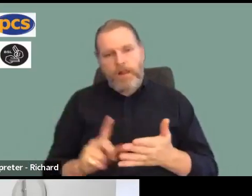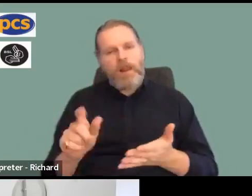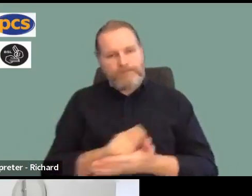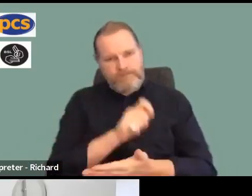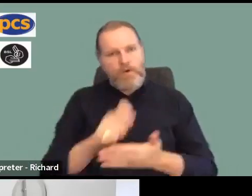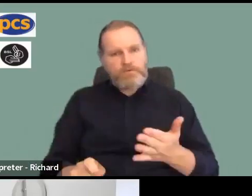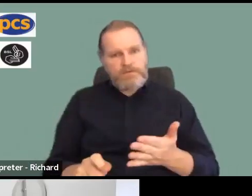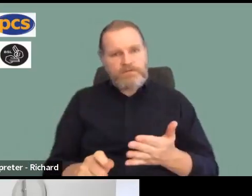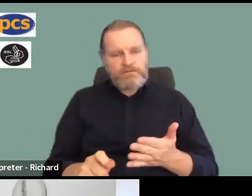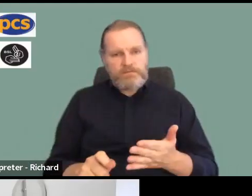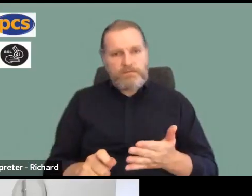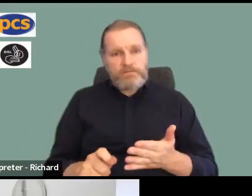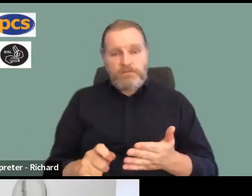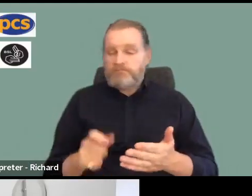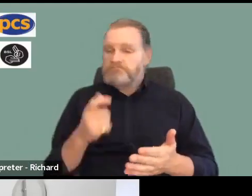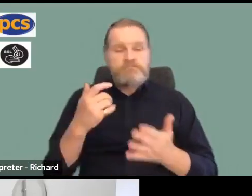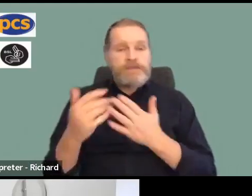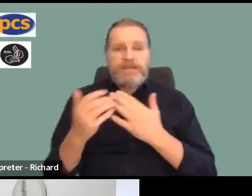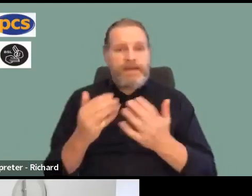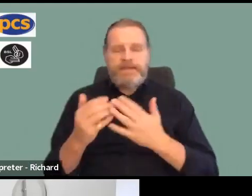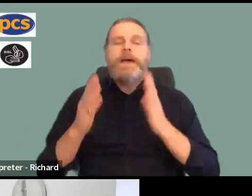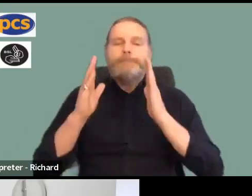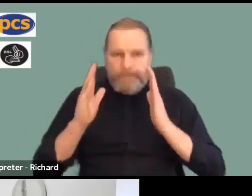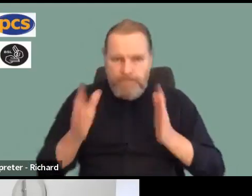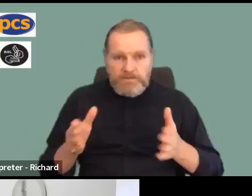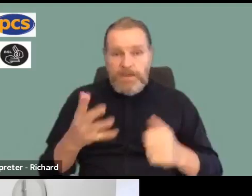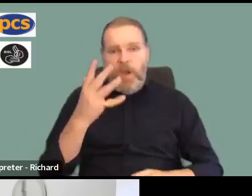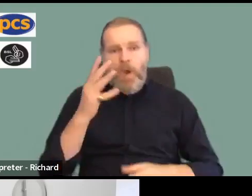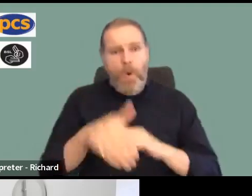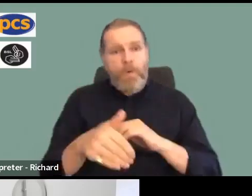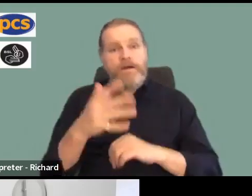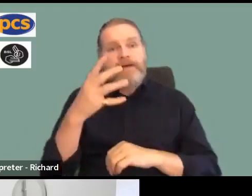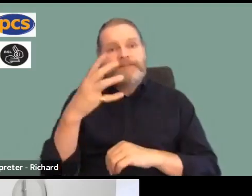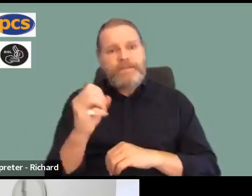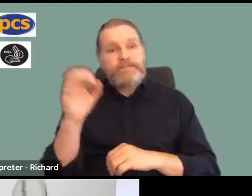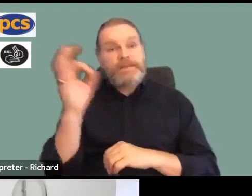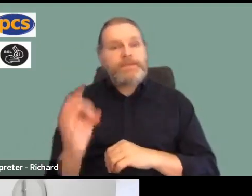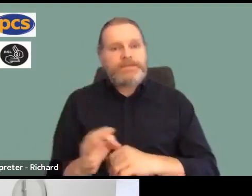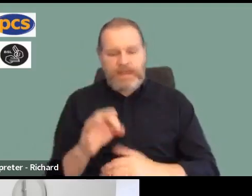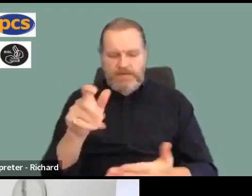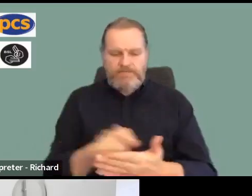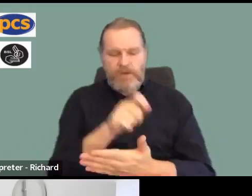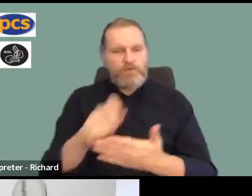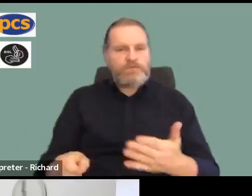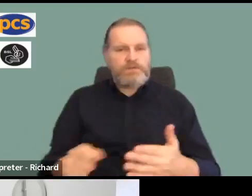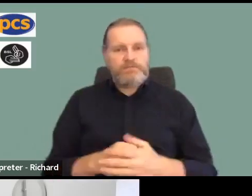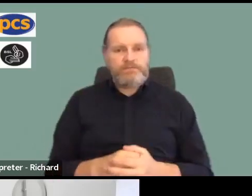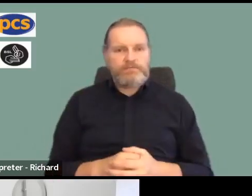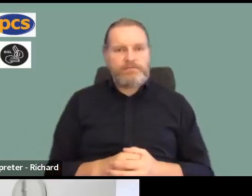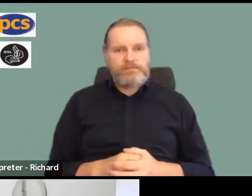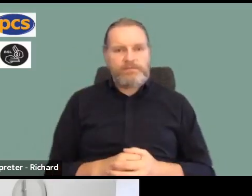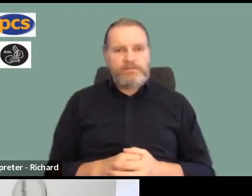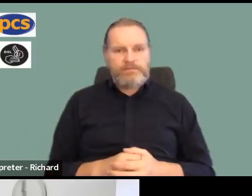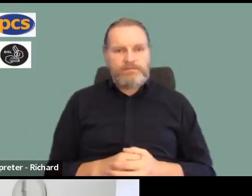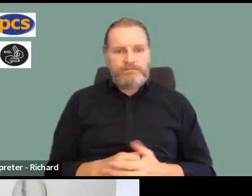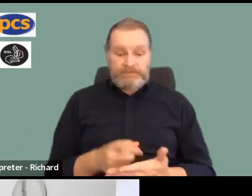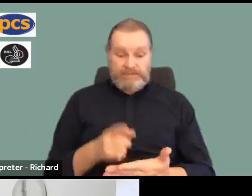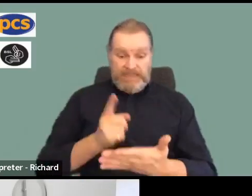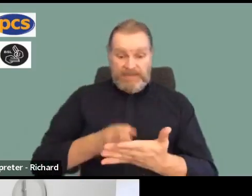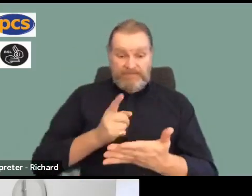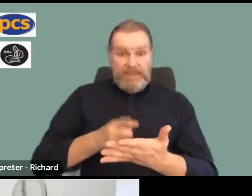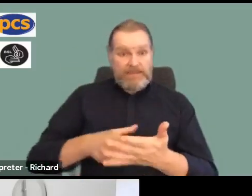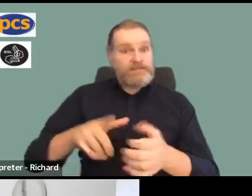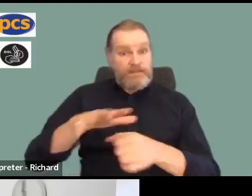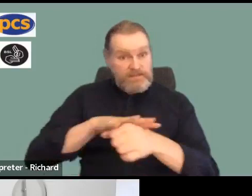how many people vote to strike, we would have no legal ability to take industrial action. If we end up in that situation, we will